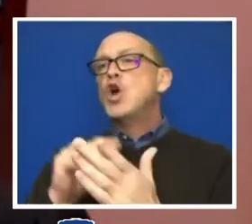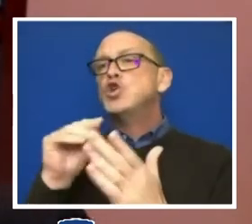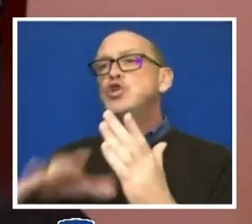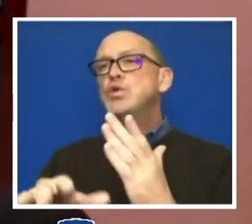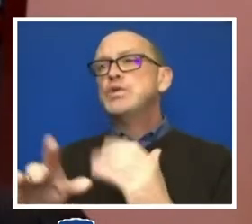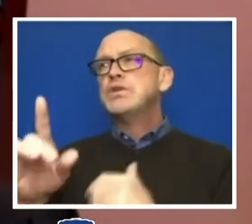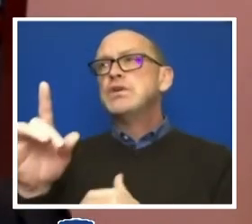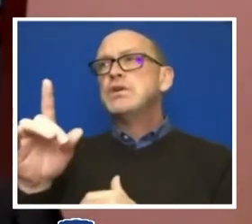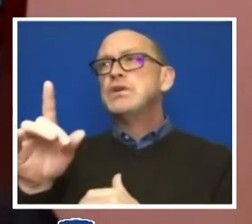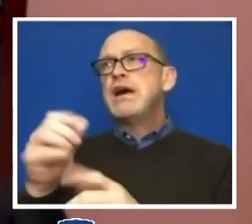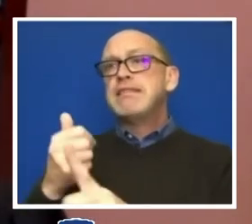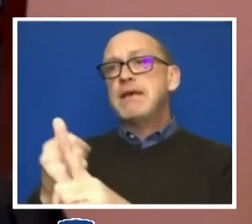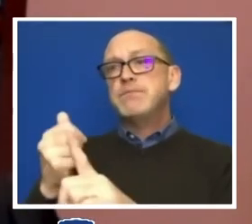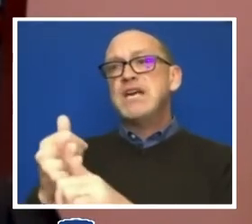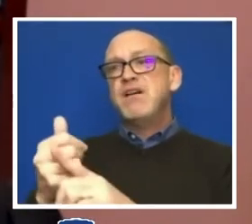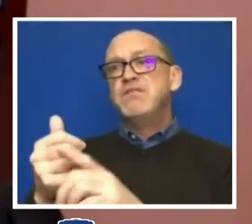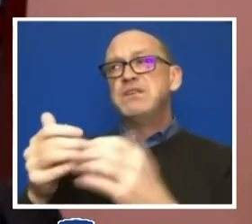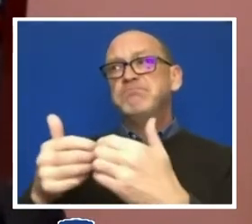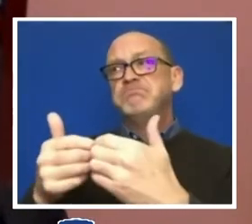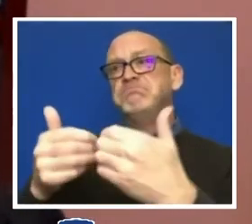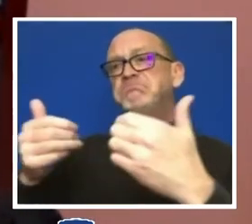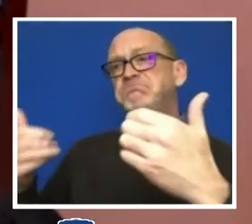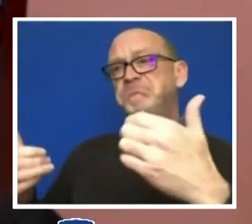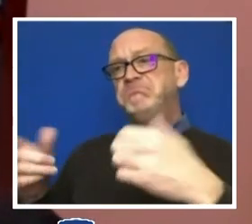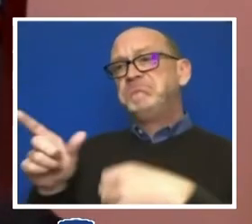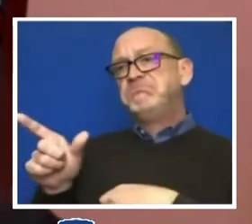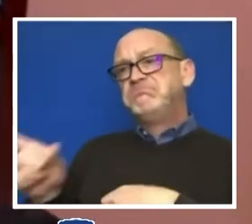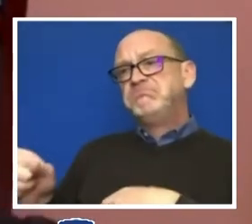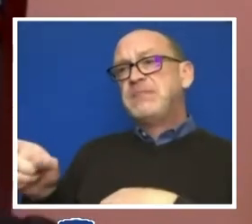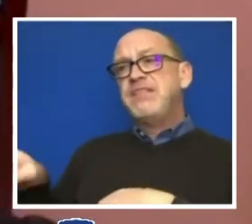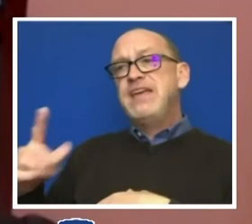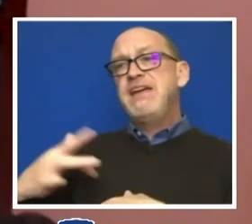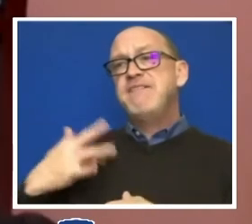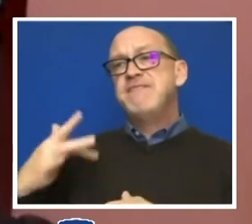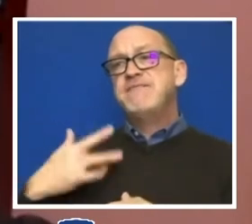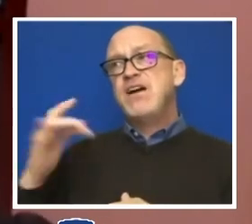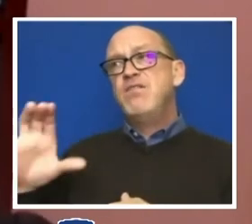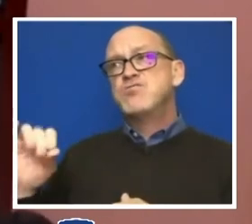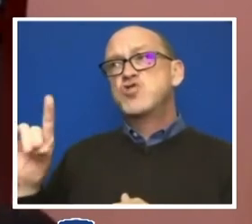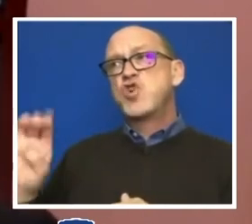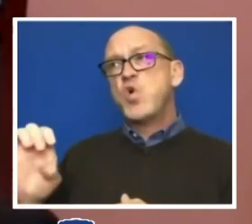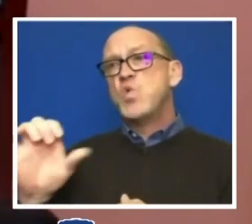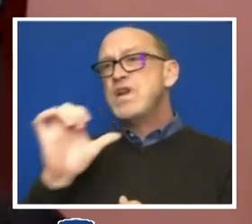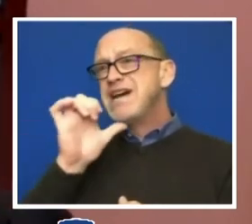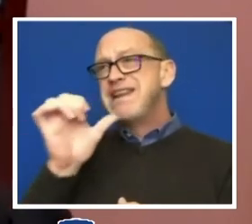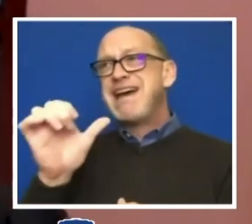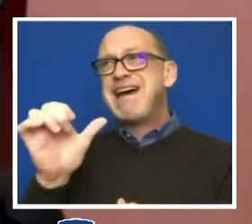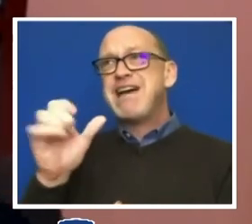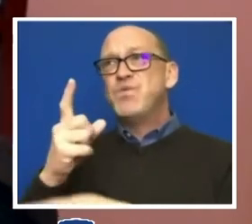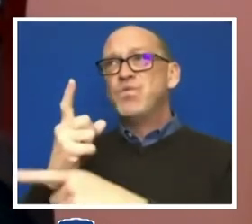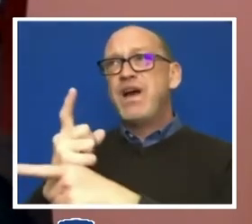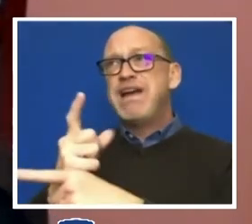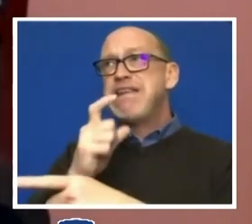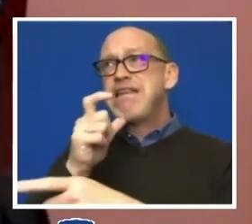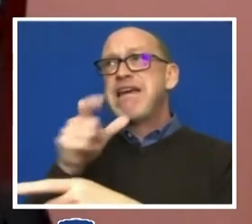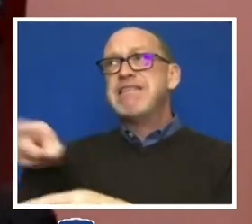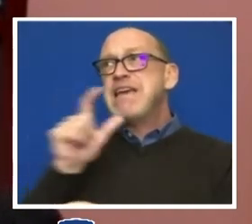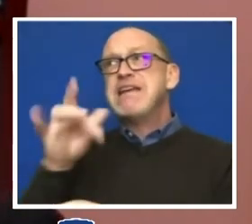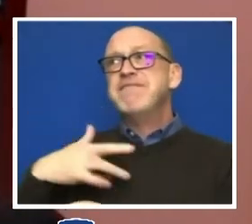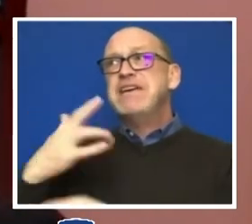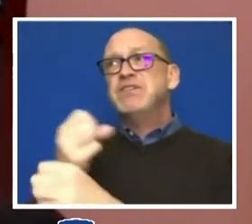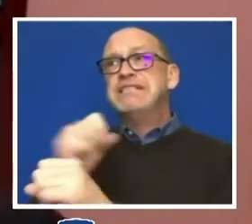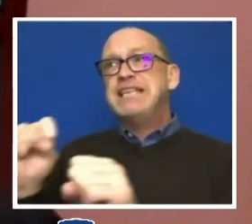short and also felt unsafe on campus. Dr. Barron, the events you